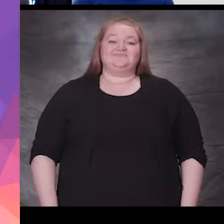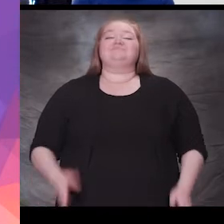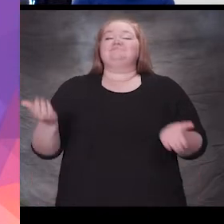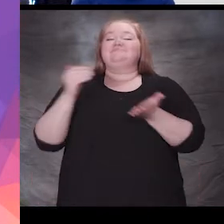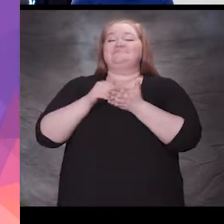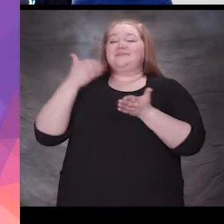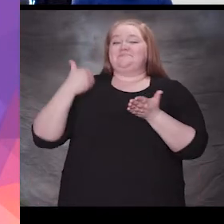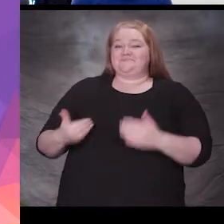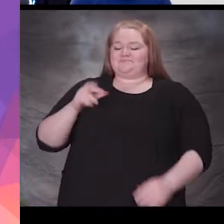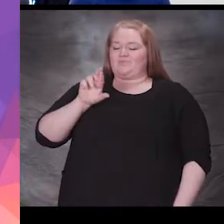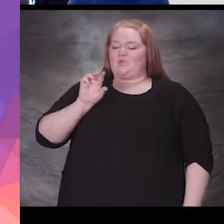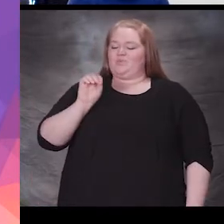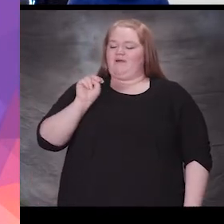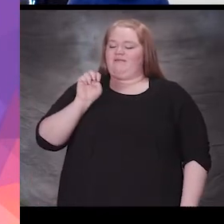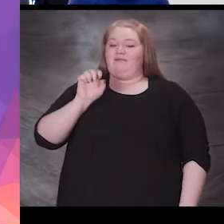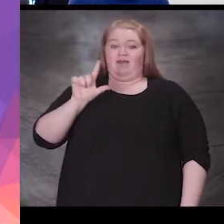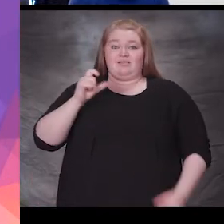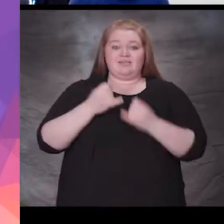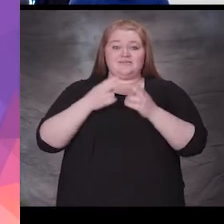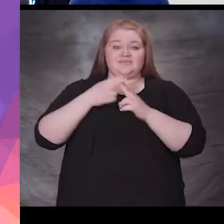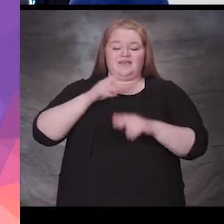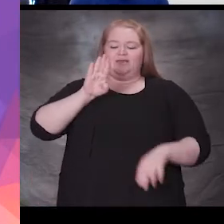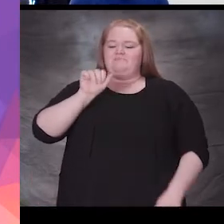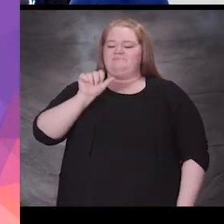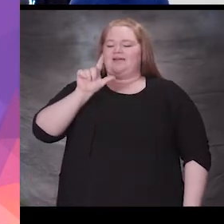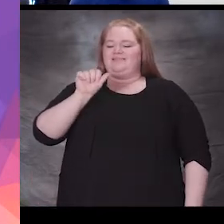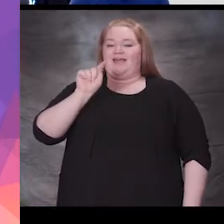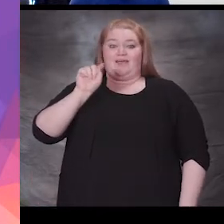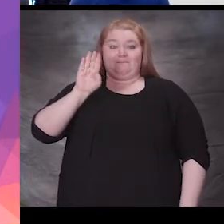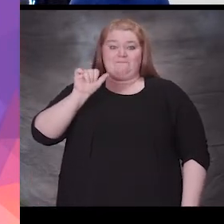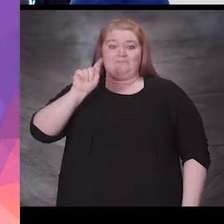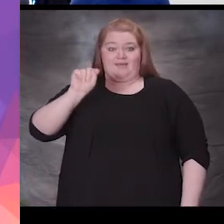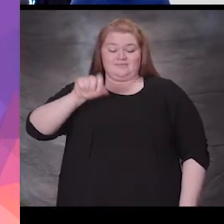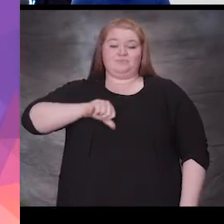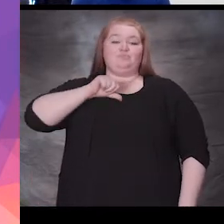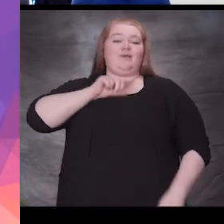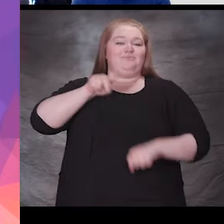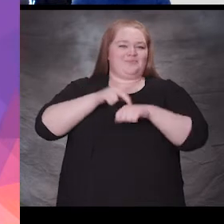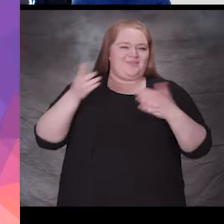Again, I'm Ronel Balabat, the proud principal at Bernie Elementary.